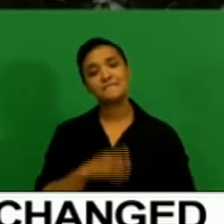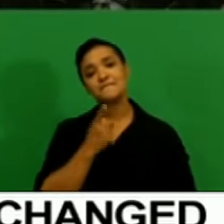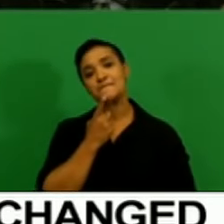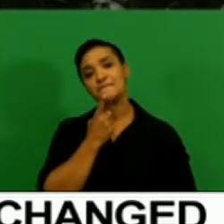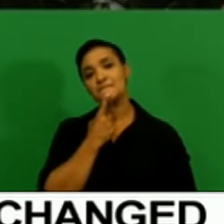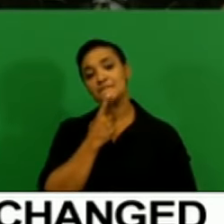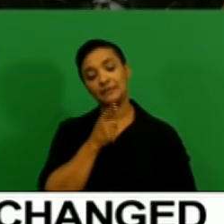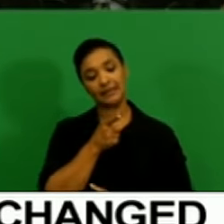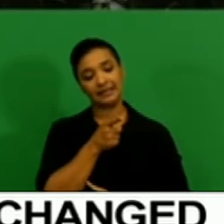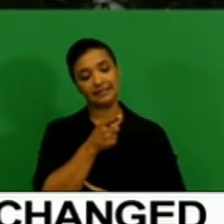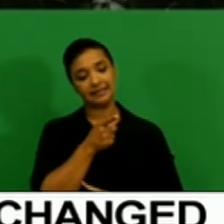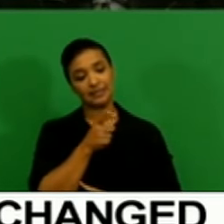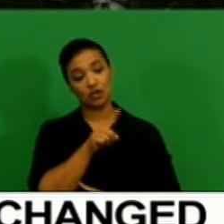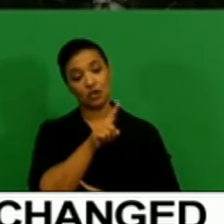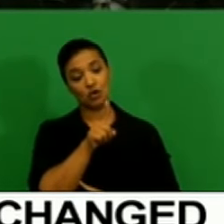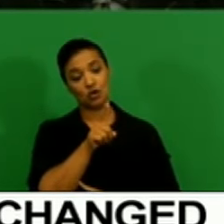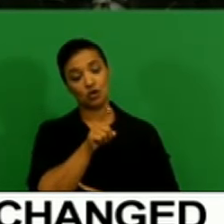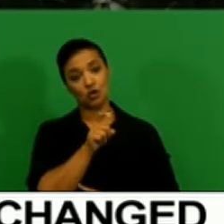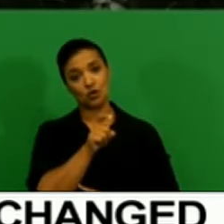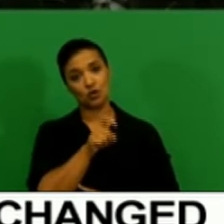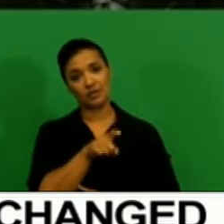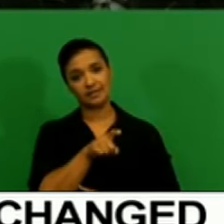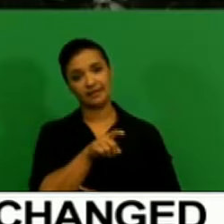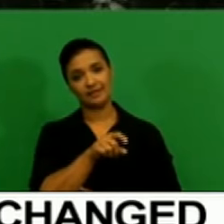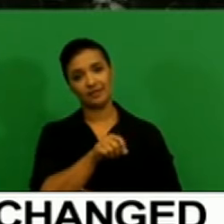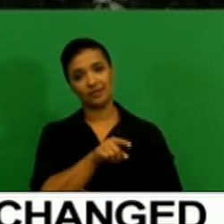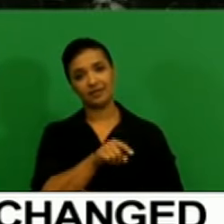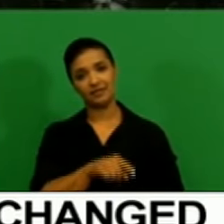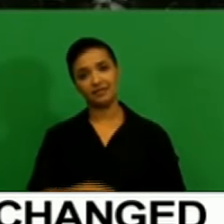Bongeni, you are SABC, Yes.